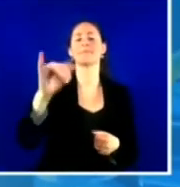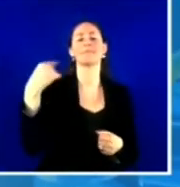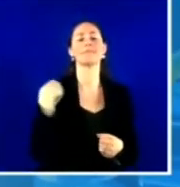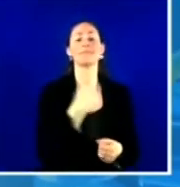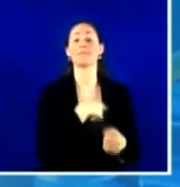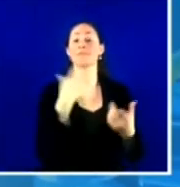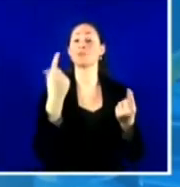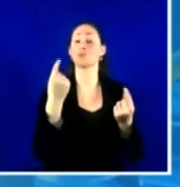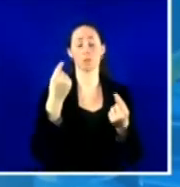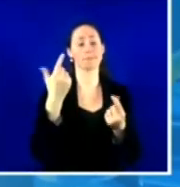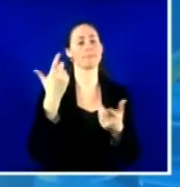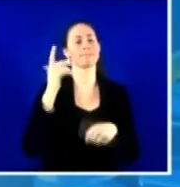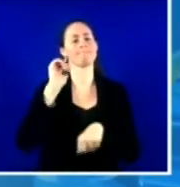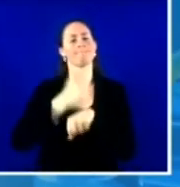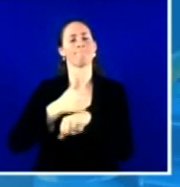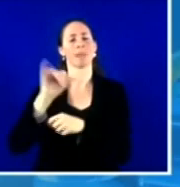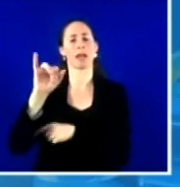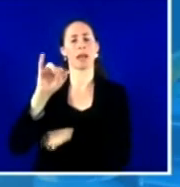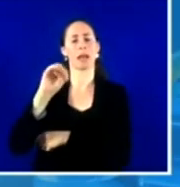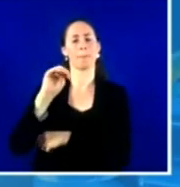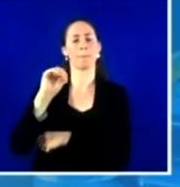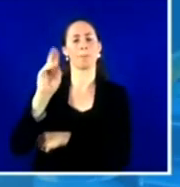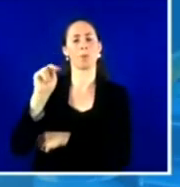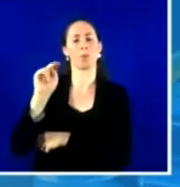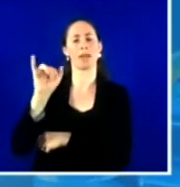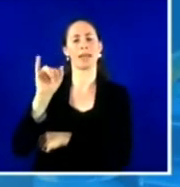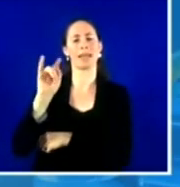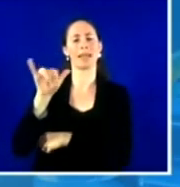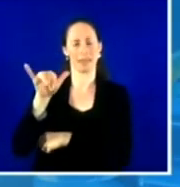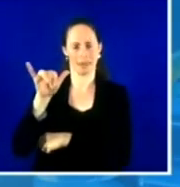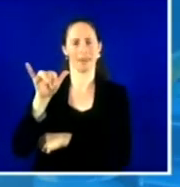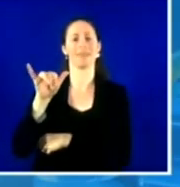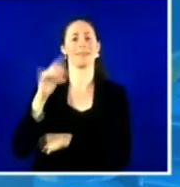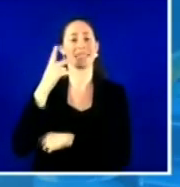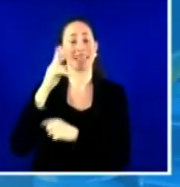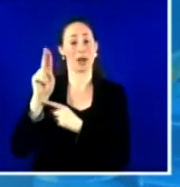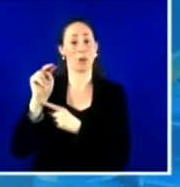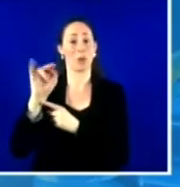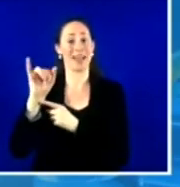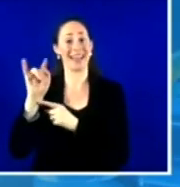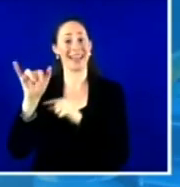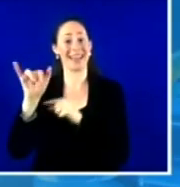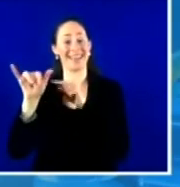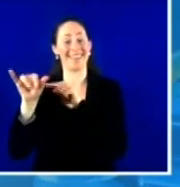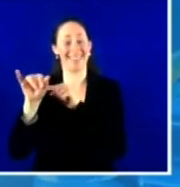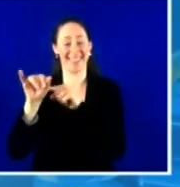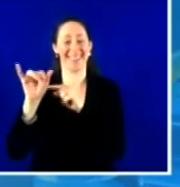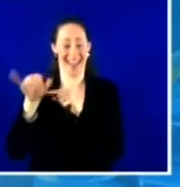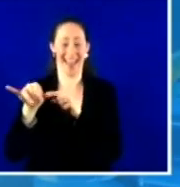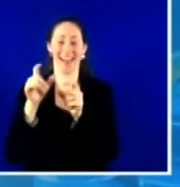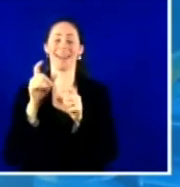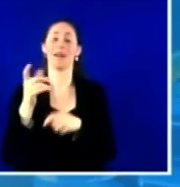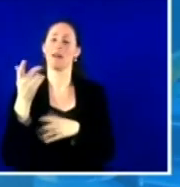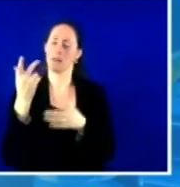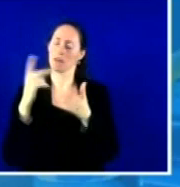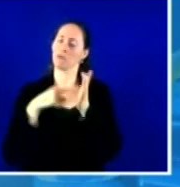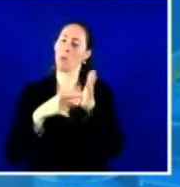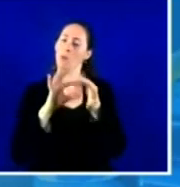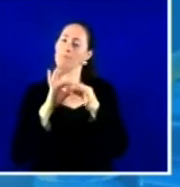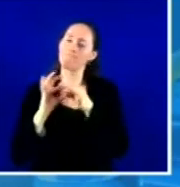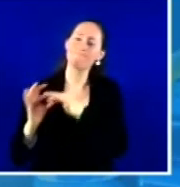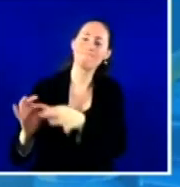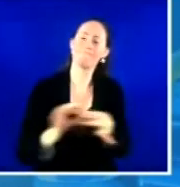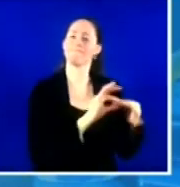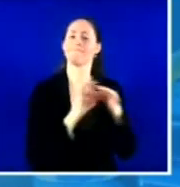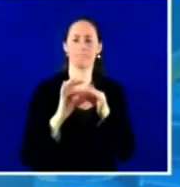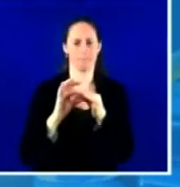It's open to anyone age 12 or older who's been vaccinated by Kaiser Permanente or all vaccinated Kaiser Permanente members,